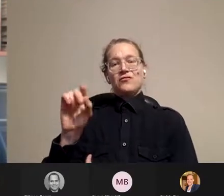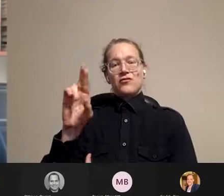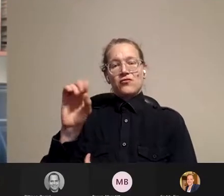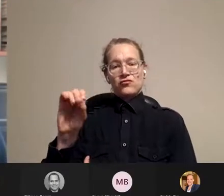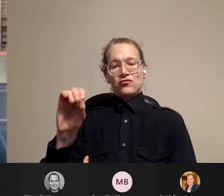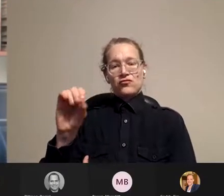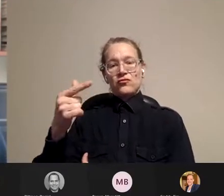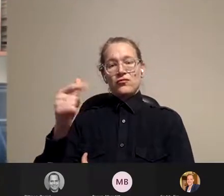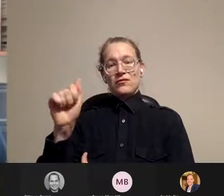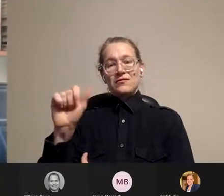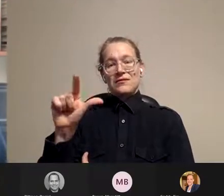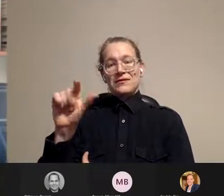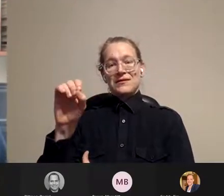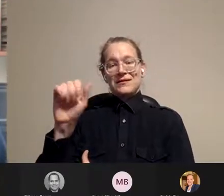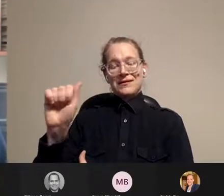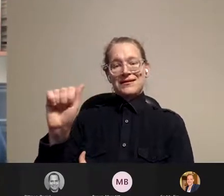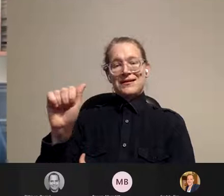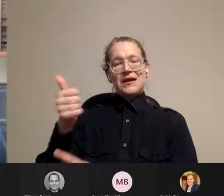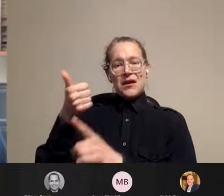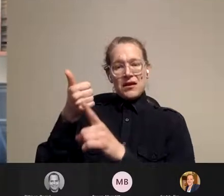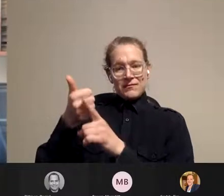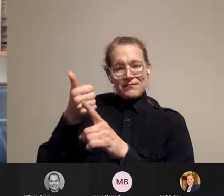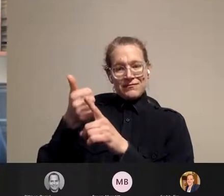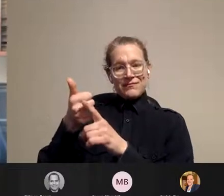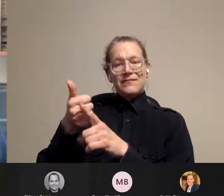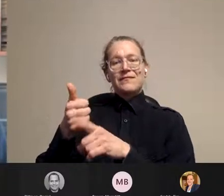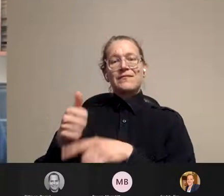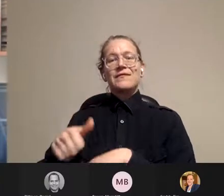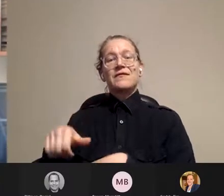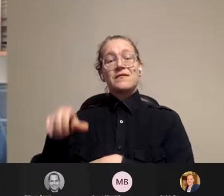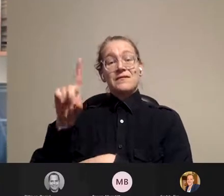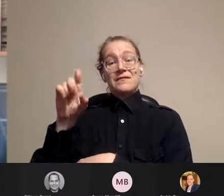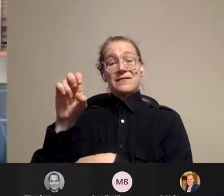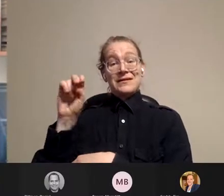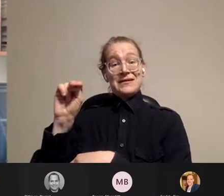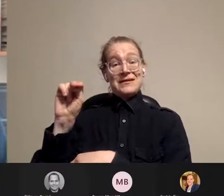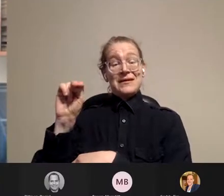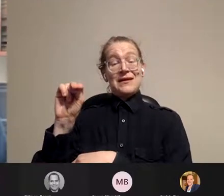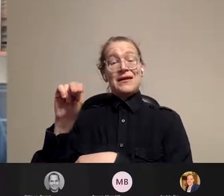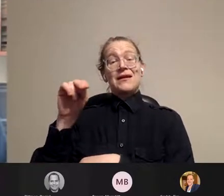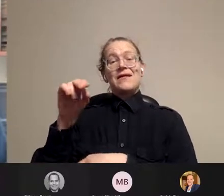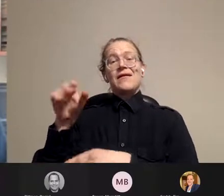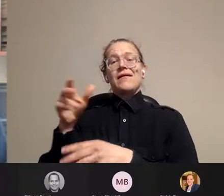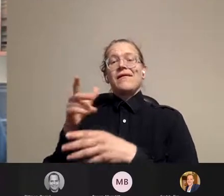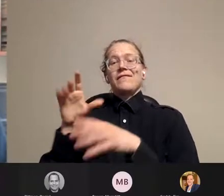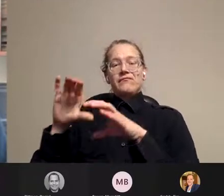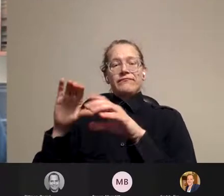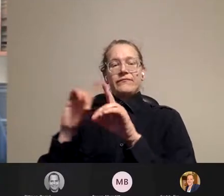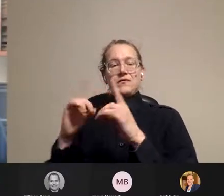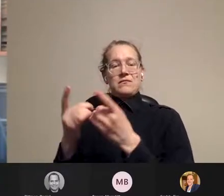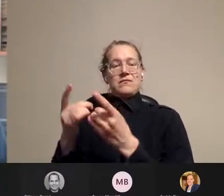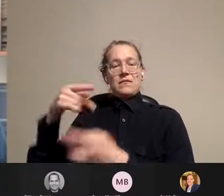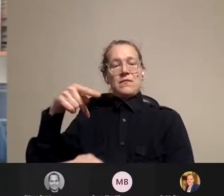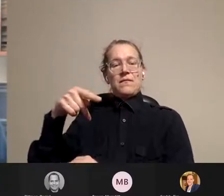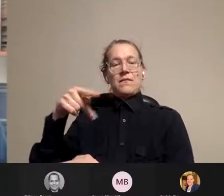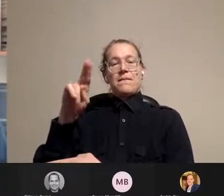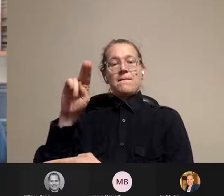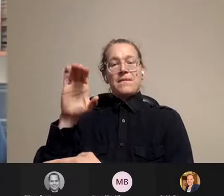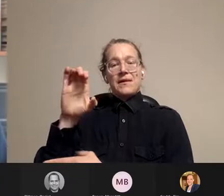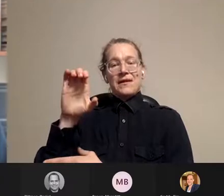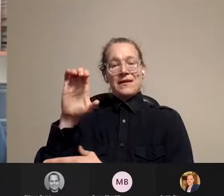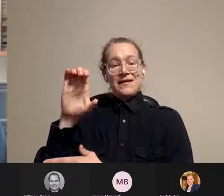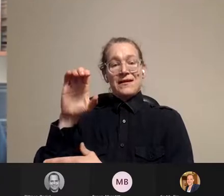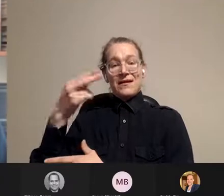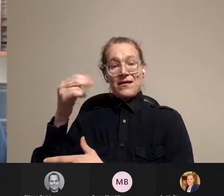Professor of the School of Public Health at Boston University. He will talk to us about how we can rethink our approach